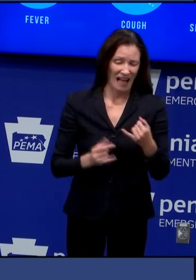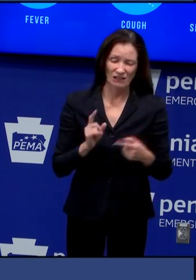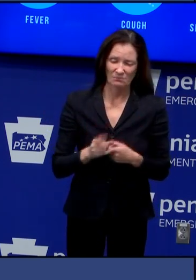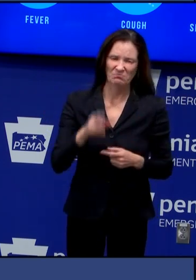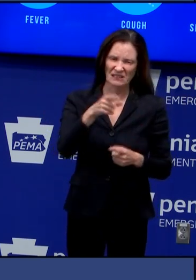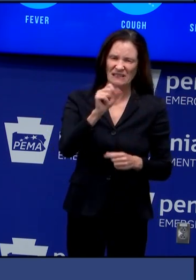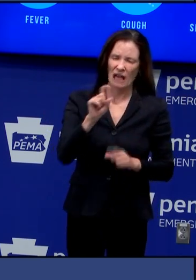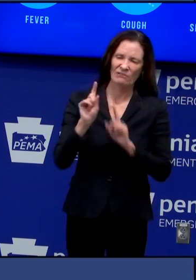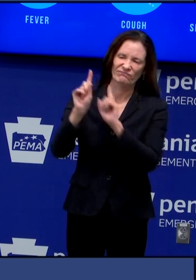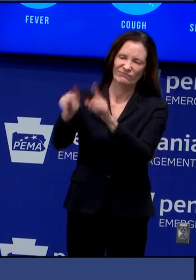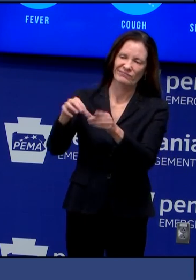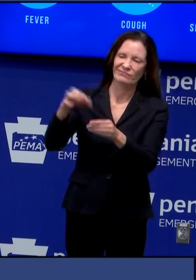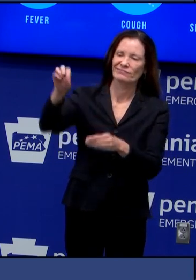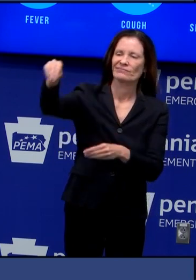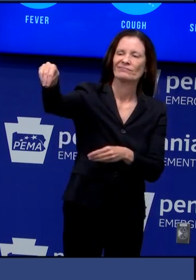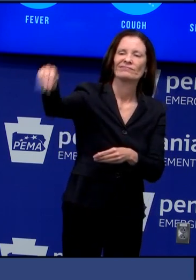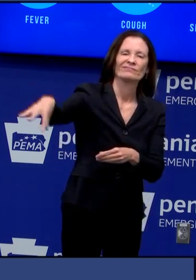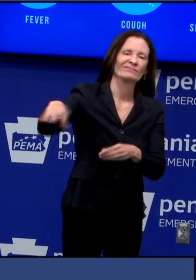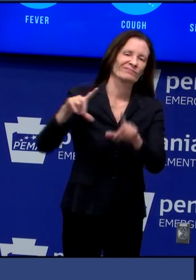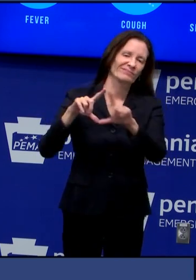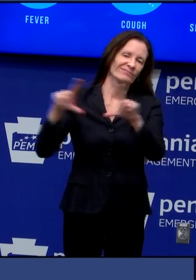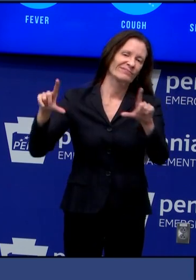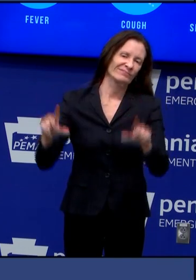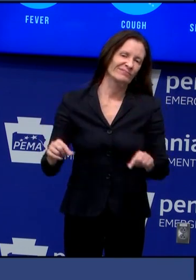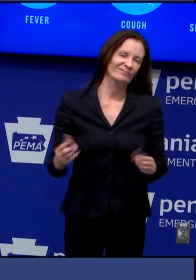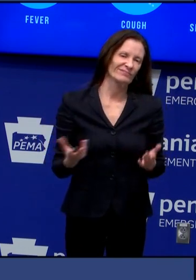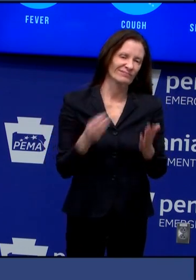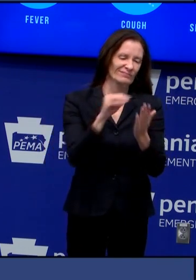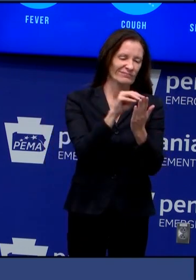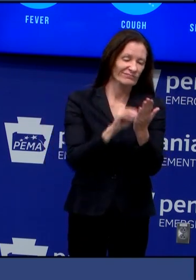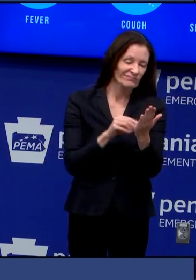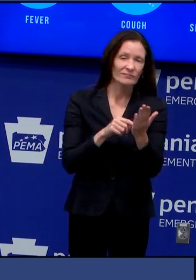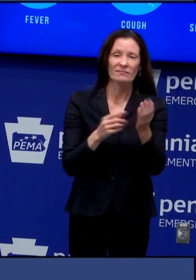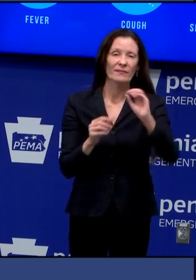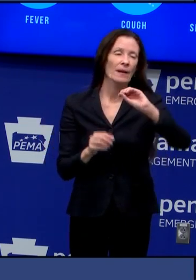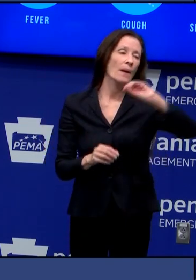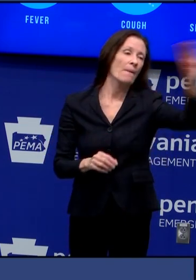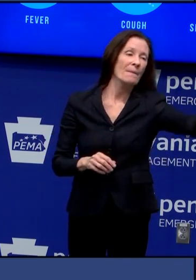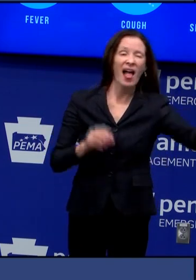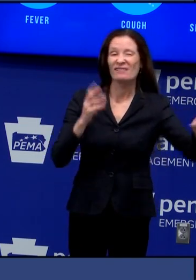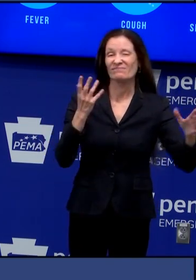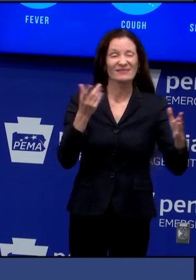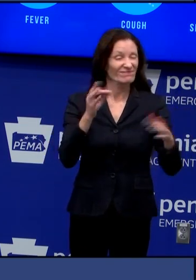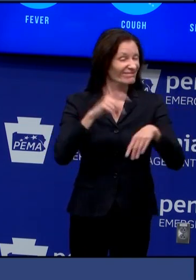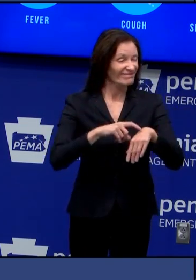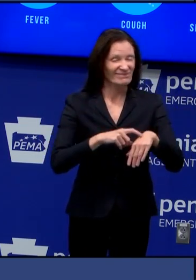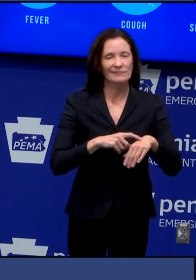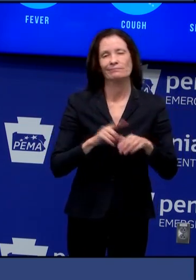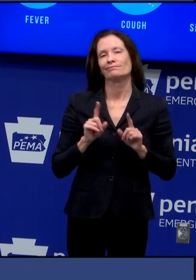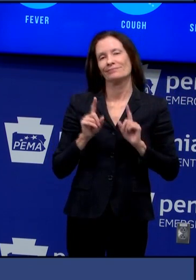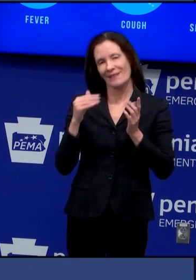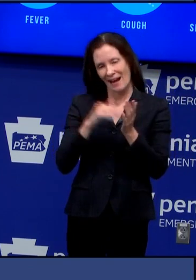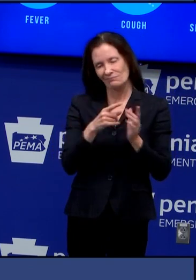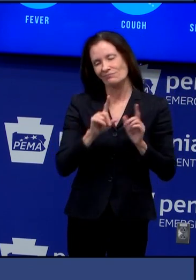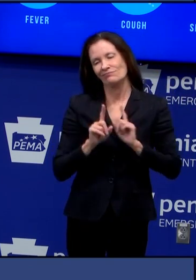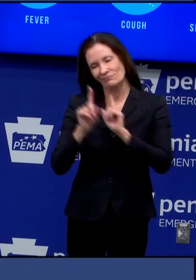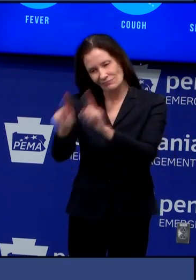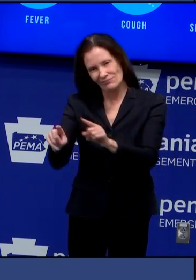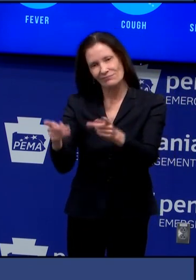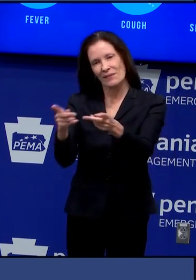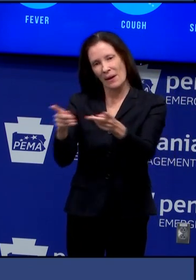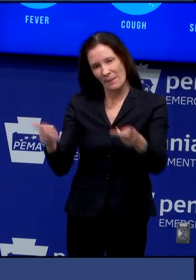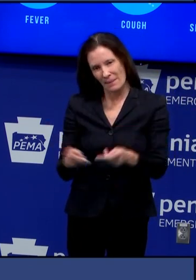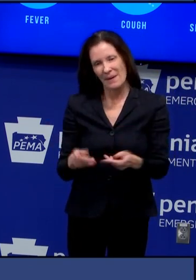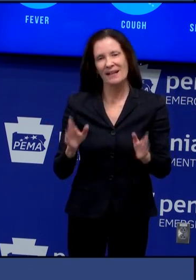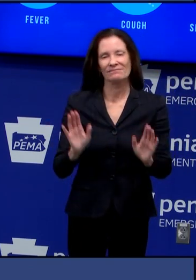it in and you know get all your neighbors to do it early as well that's great great information to have thank you so much secretary thank you governor